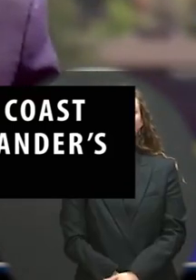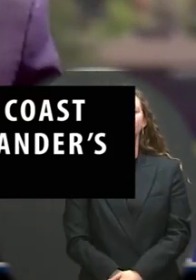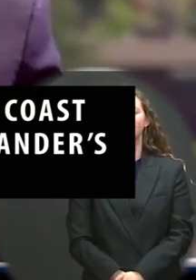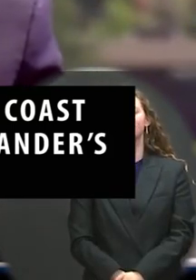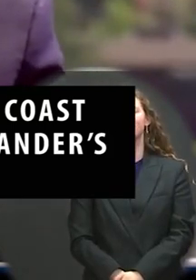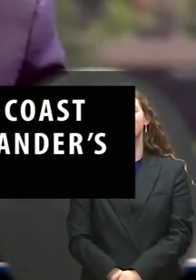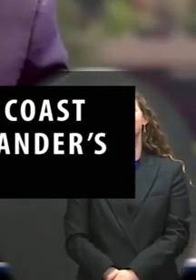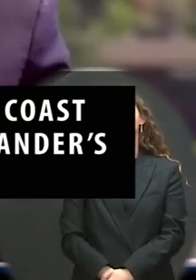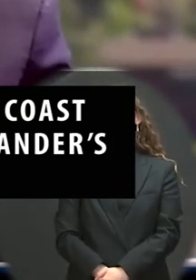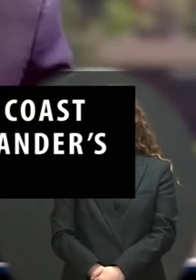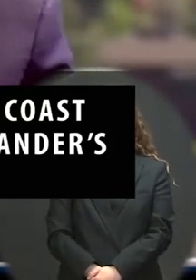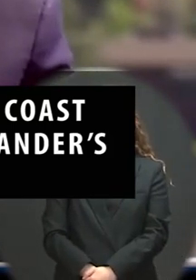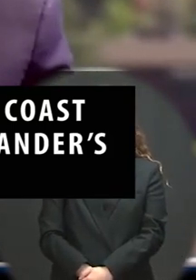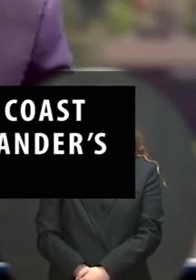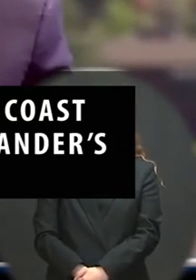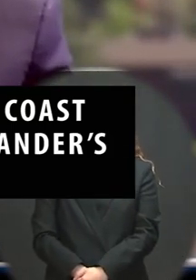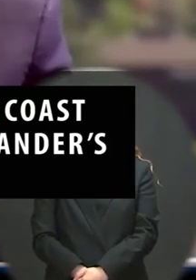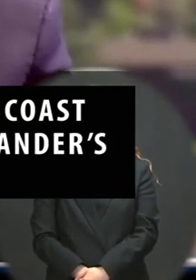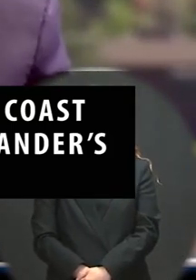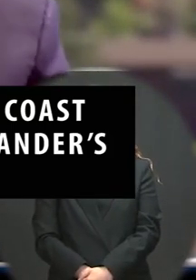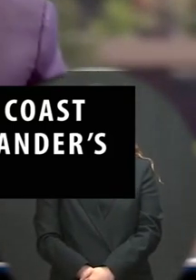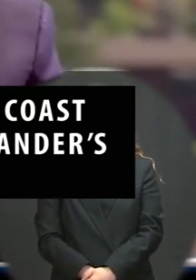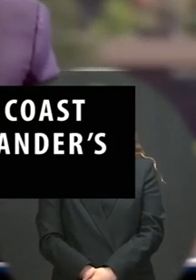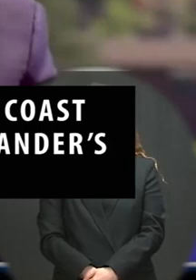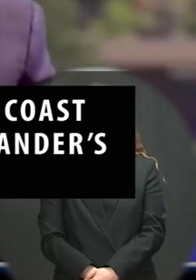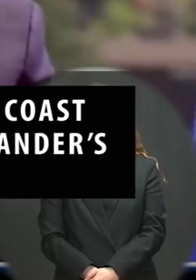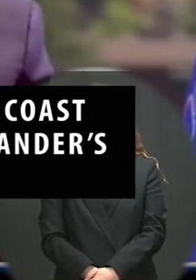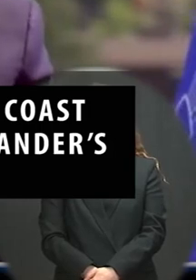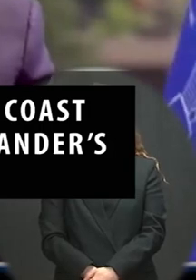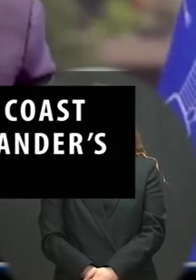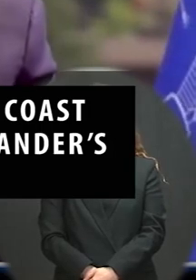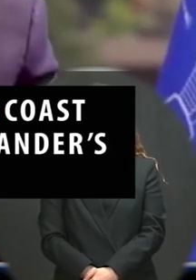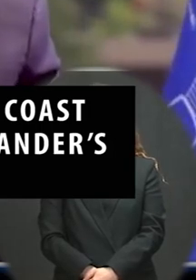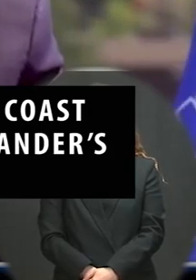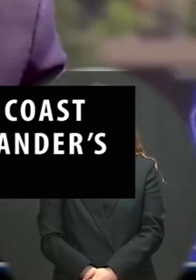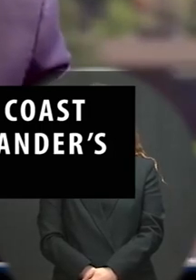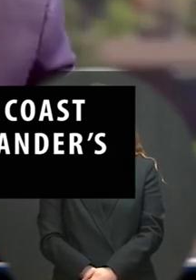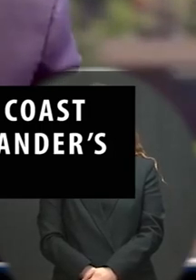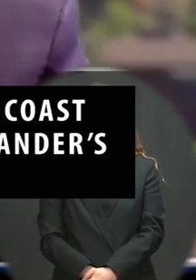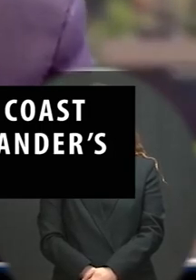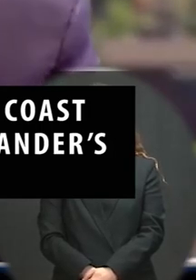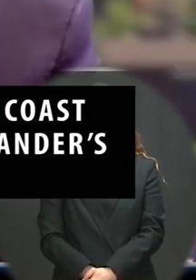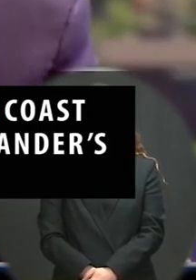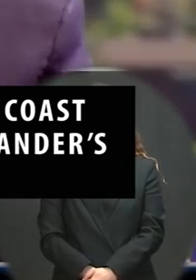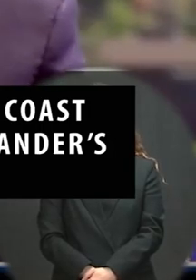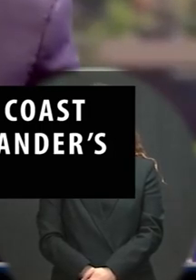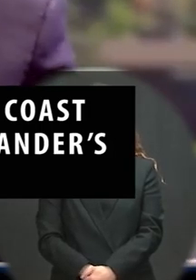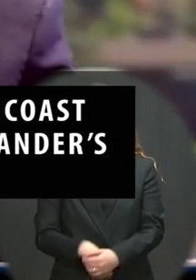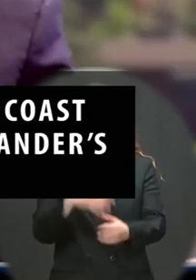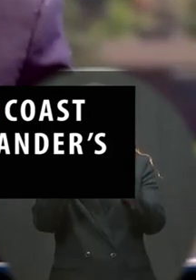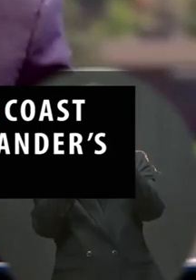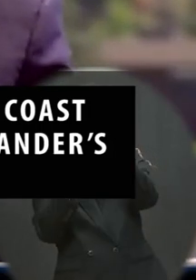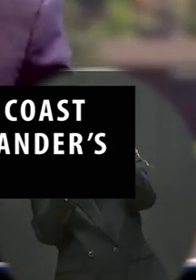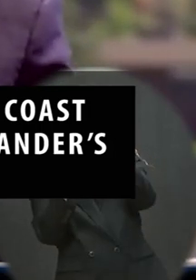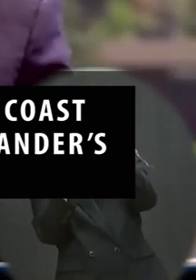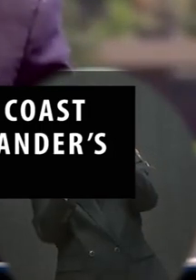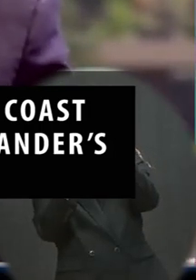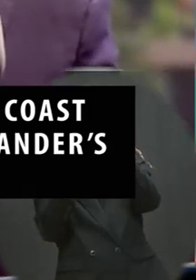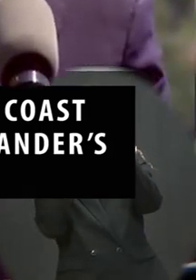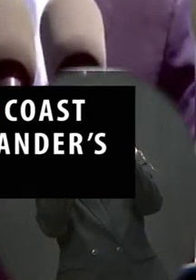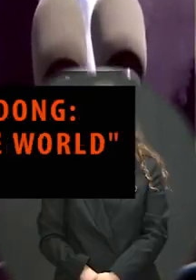Jaina — now, I'm going to embarrass her — Jaina McCrone of the class of